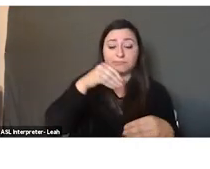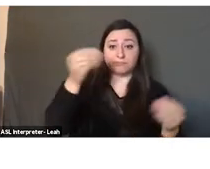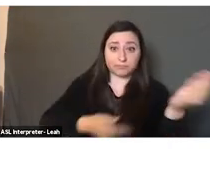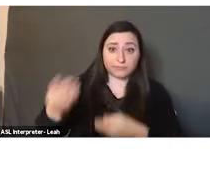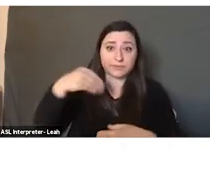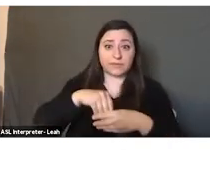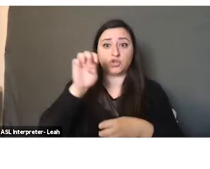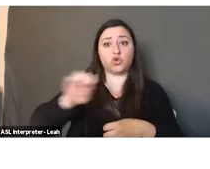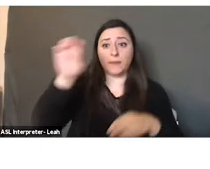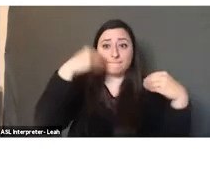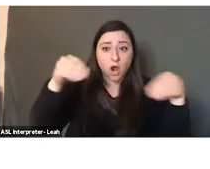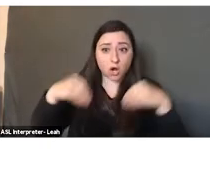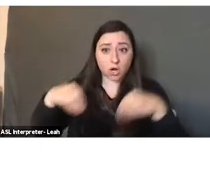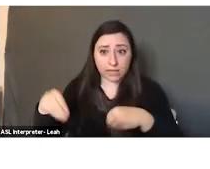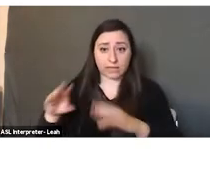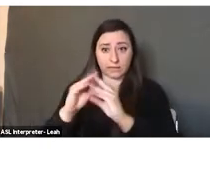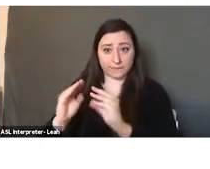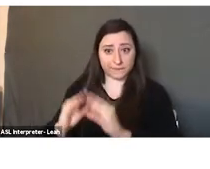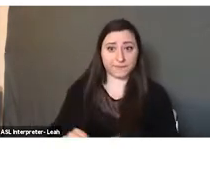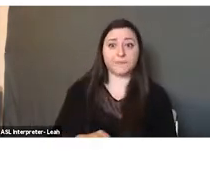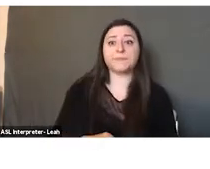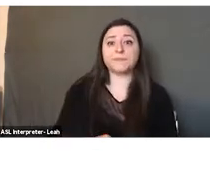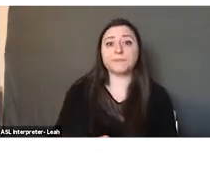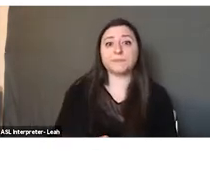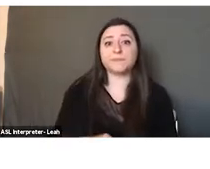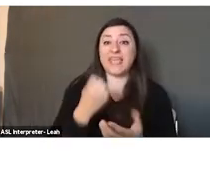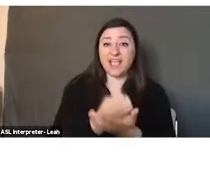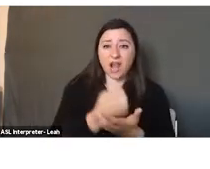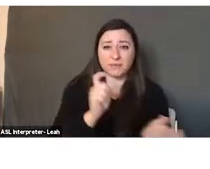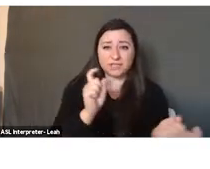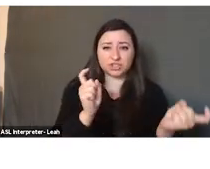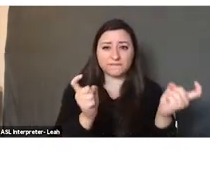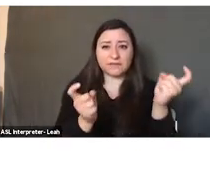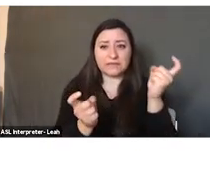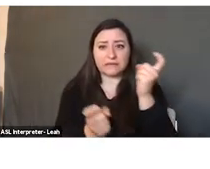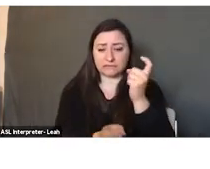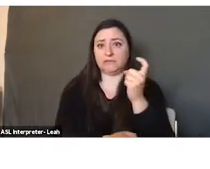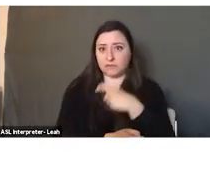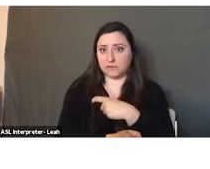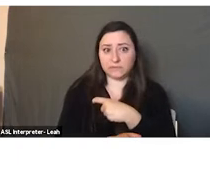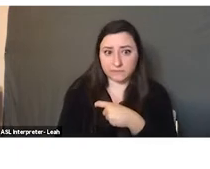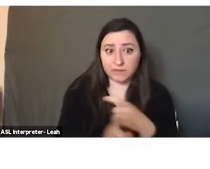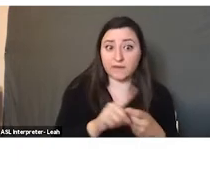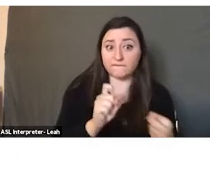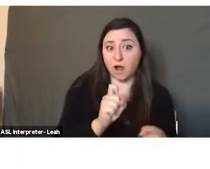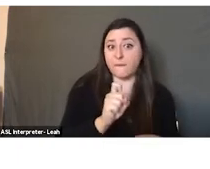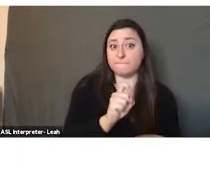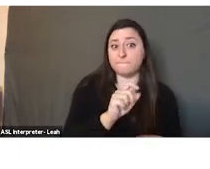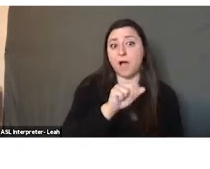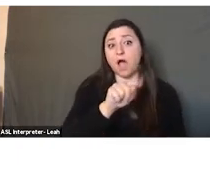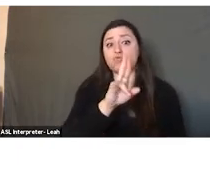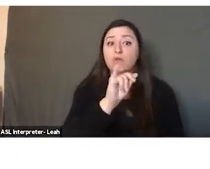As a result, Mount Lebanon's economy shifted rapidly from an autarkic regime to